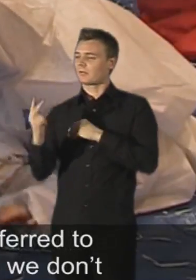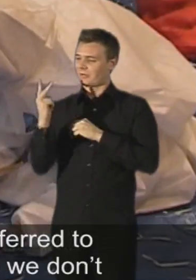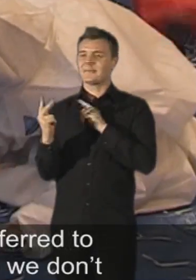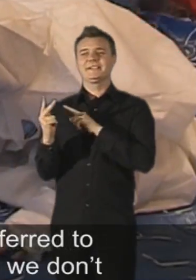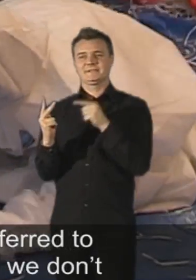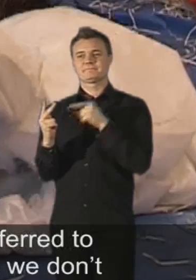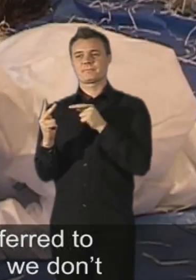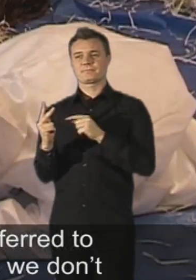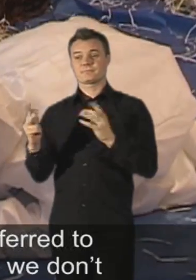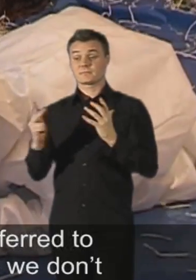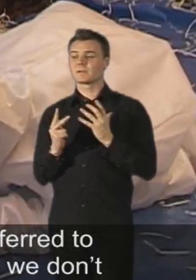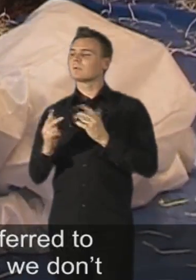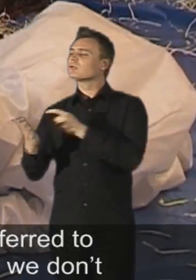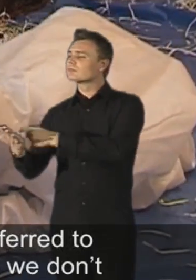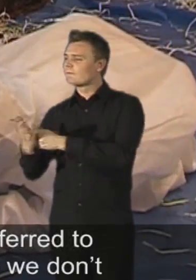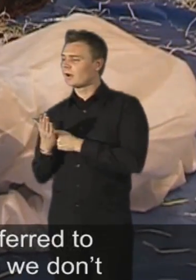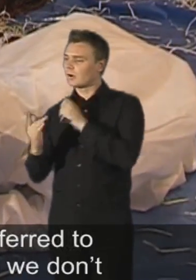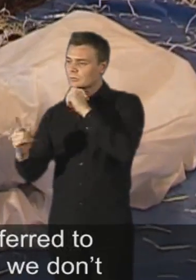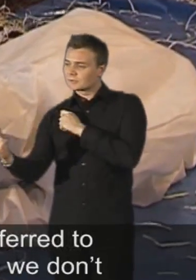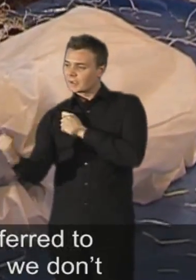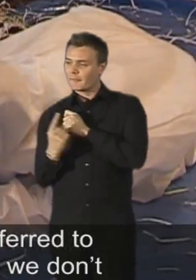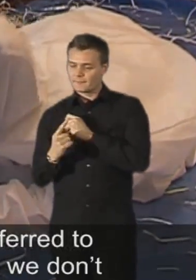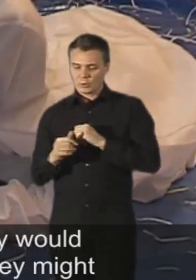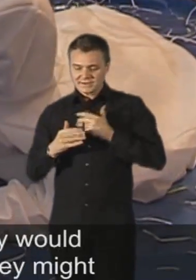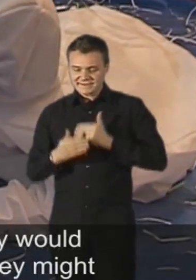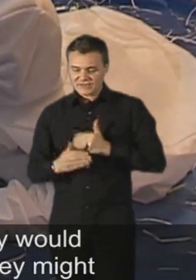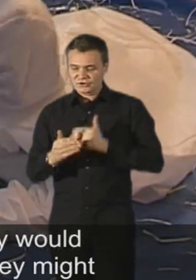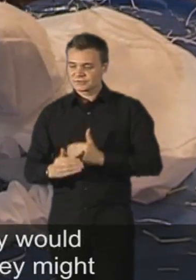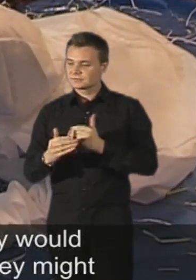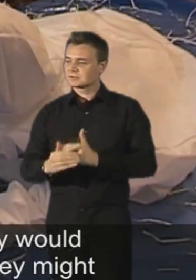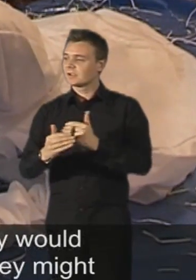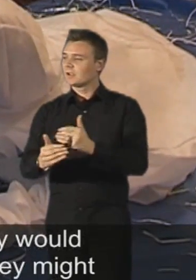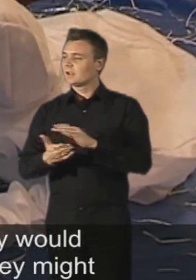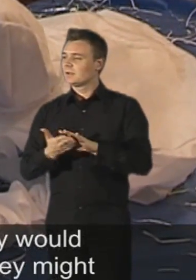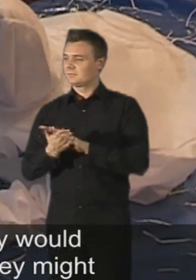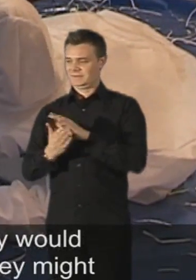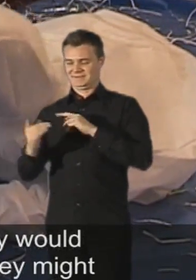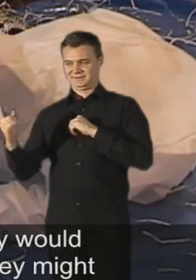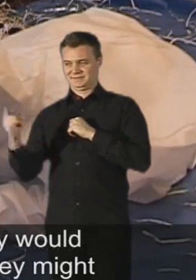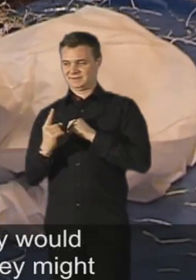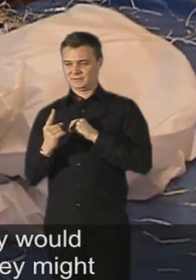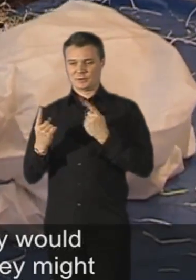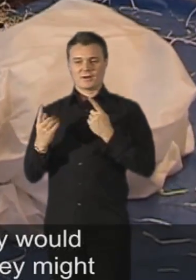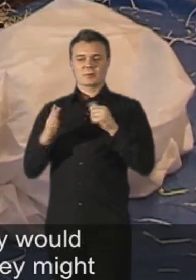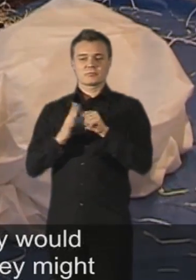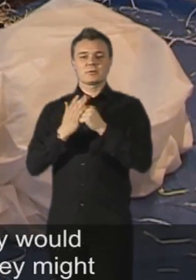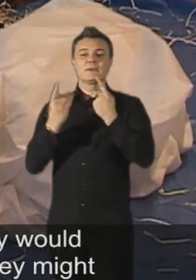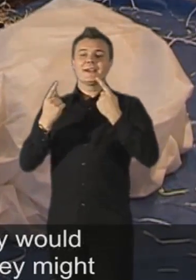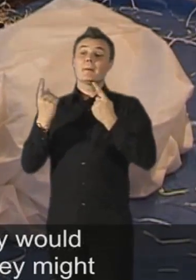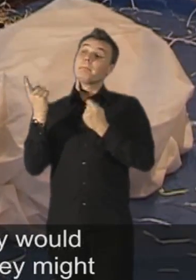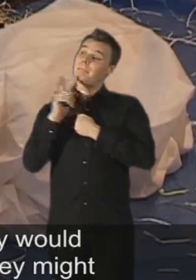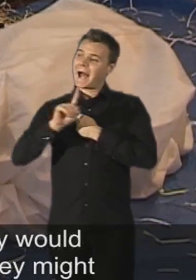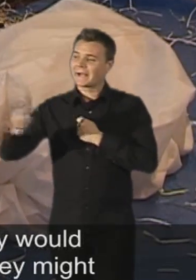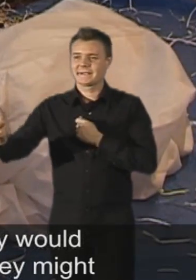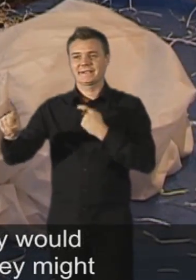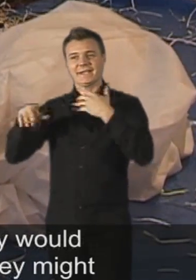So they'll be referred to us and they will come sessionally so we don't have a reintegration issue. And they would